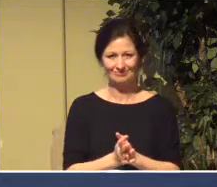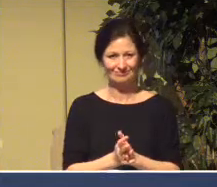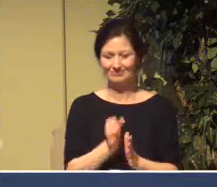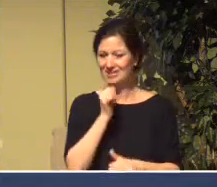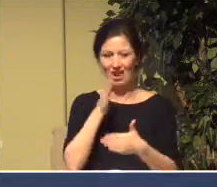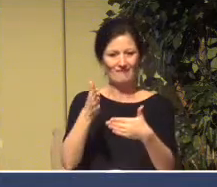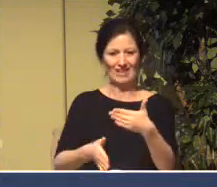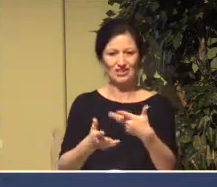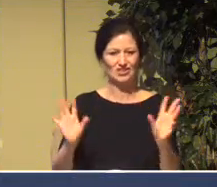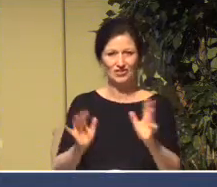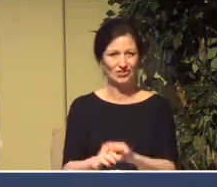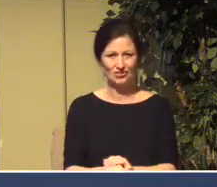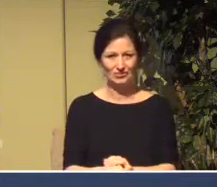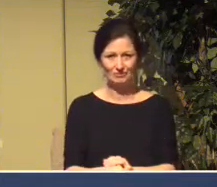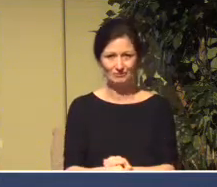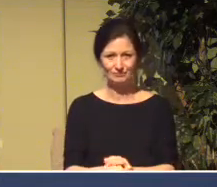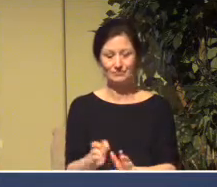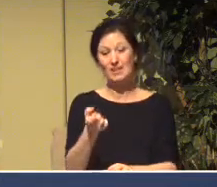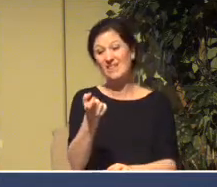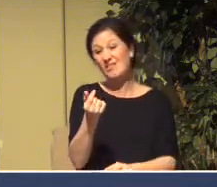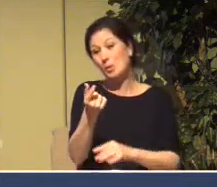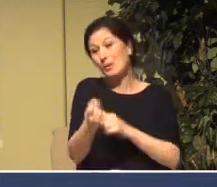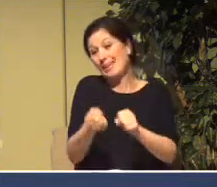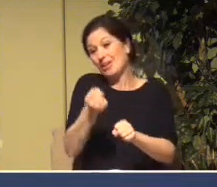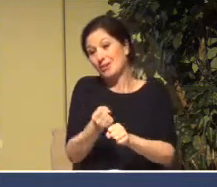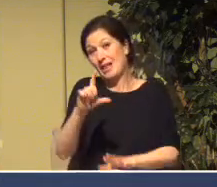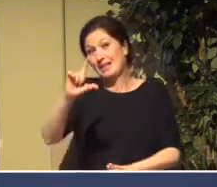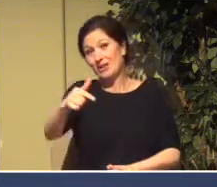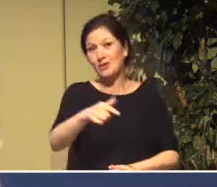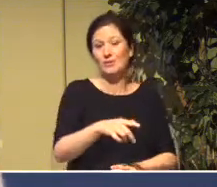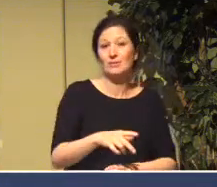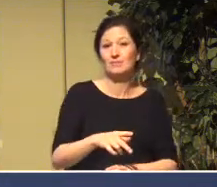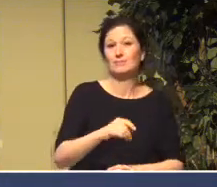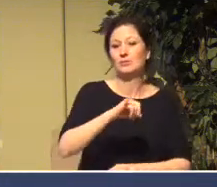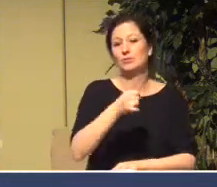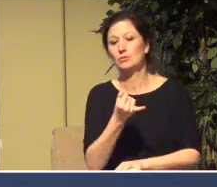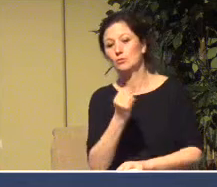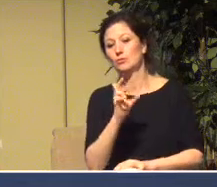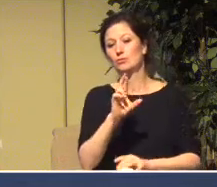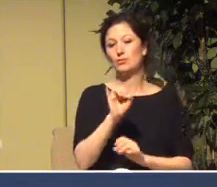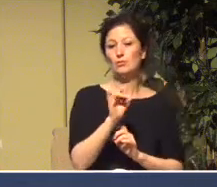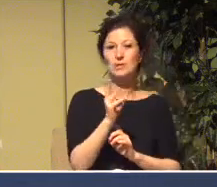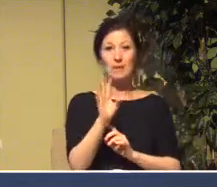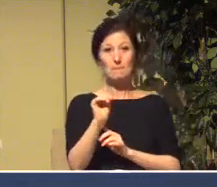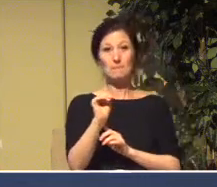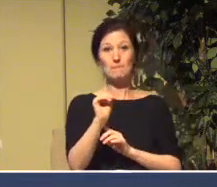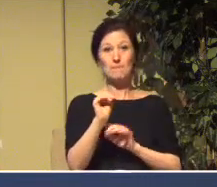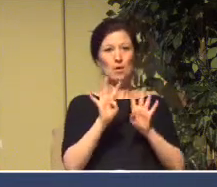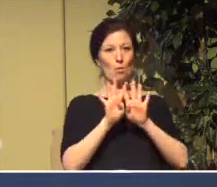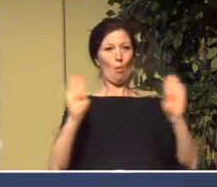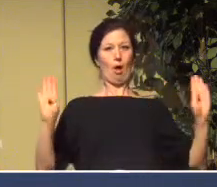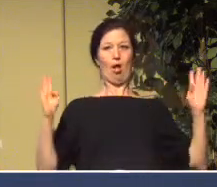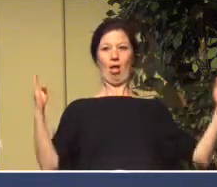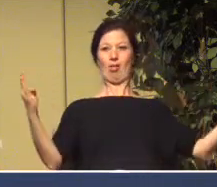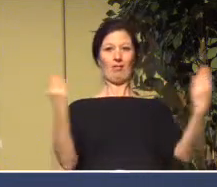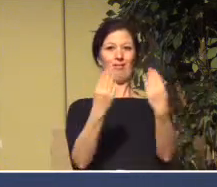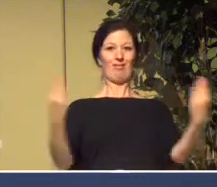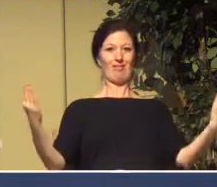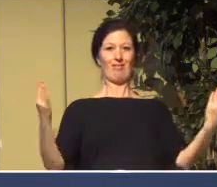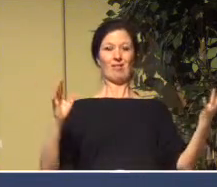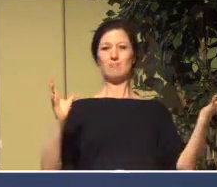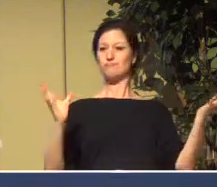matter of fact, a few years later, you had the fall of Jerusalem, its walls breached and torn down, the temple